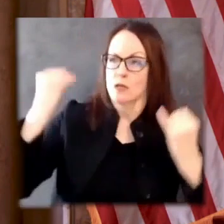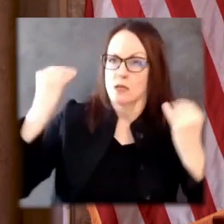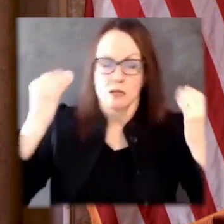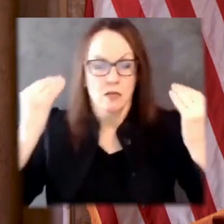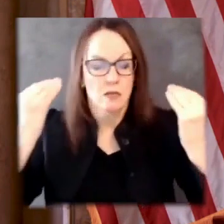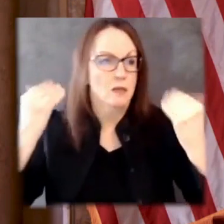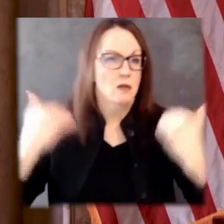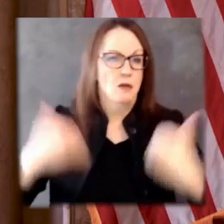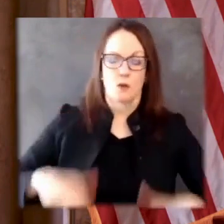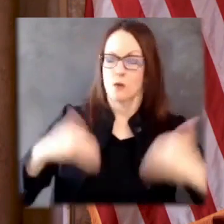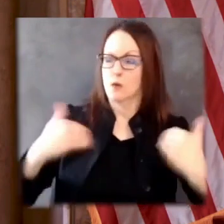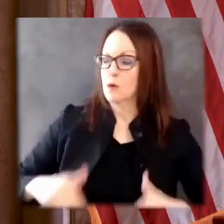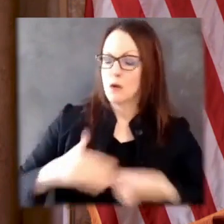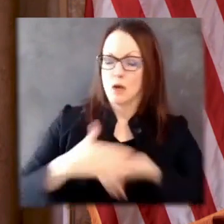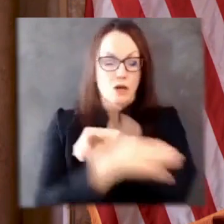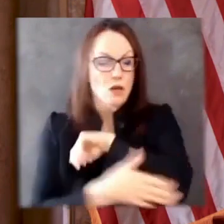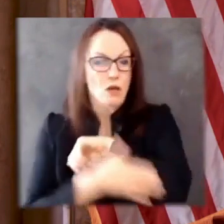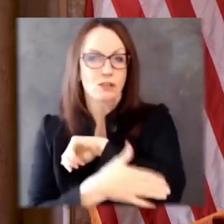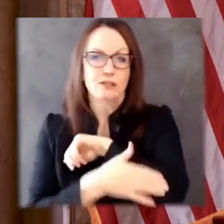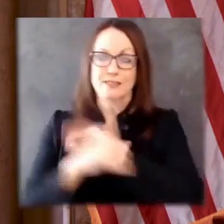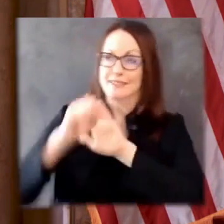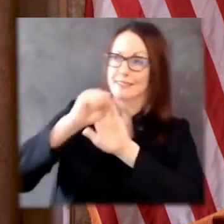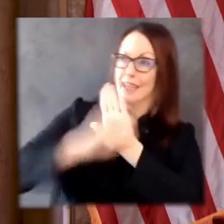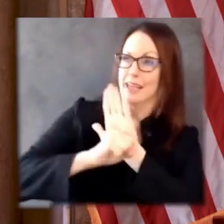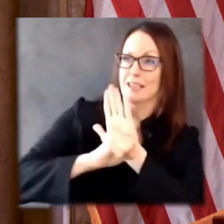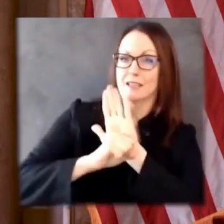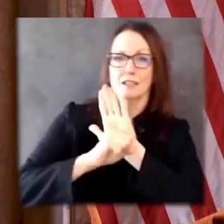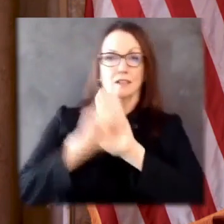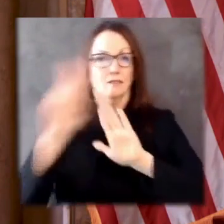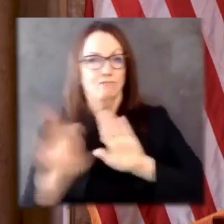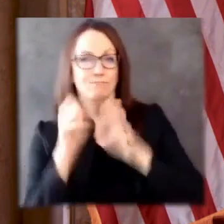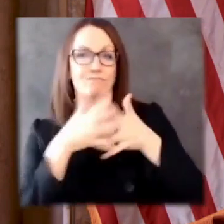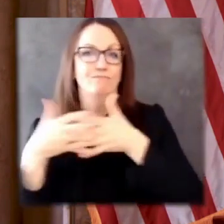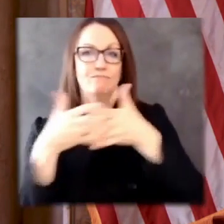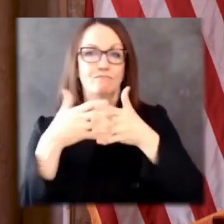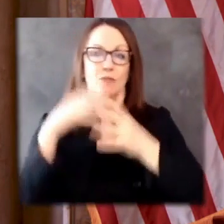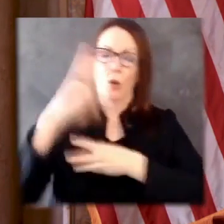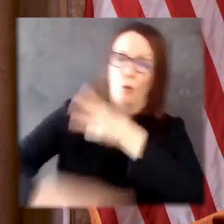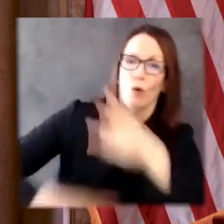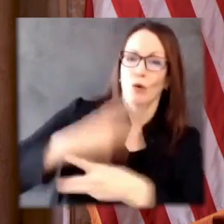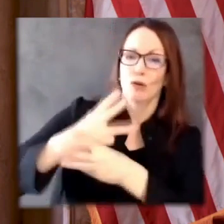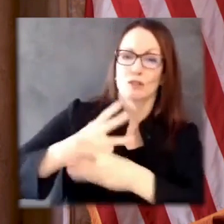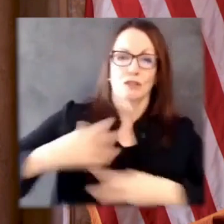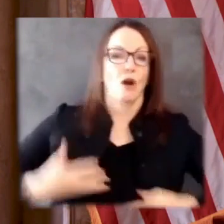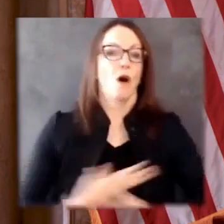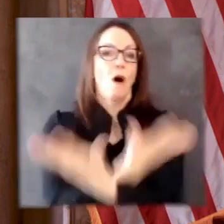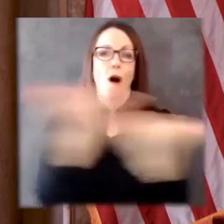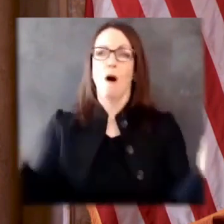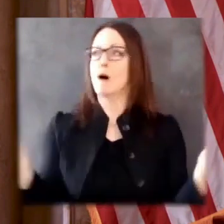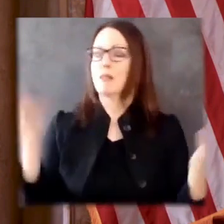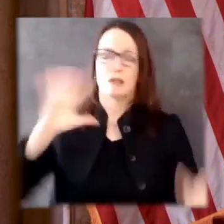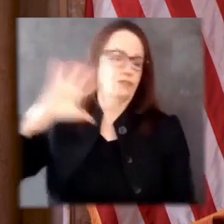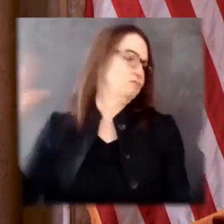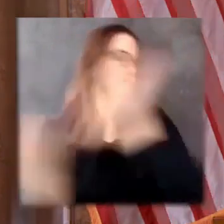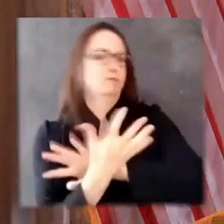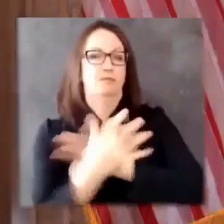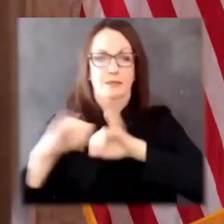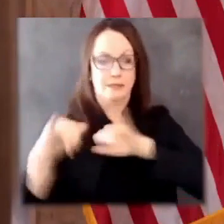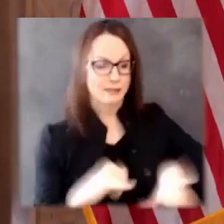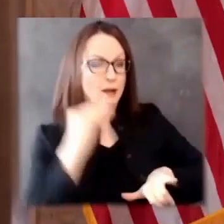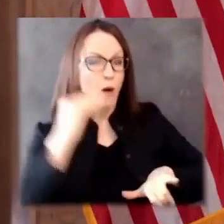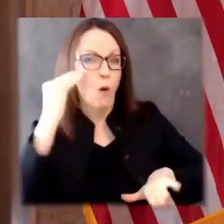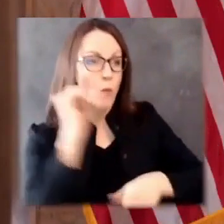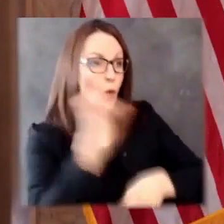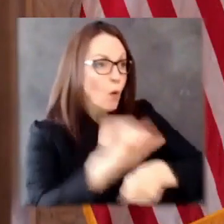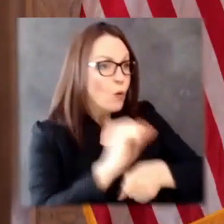were asking folks to shelter in place. Kids and educators were learning and teaching from their kitchen tables, and